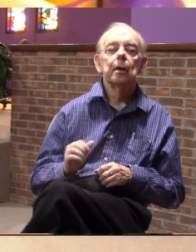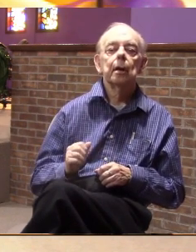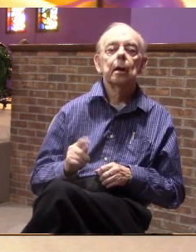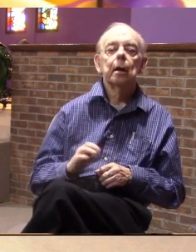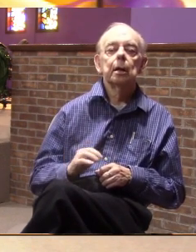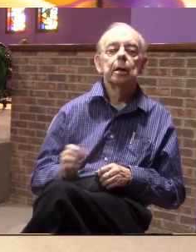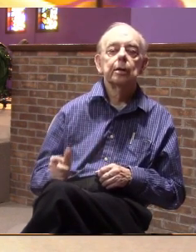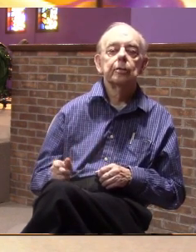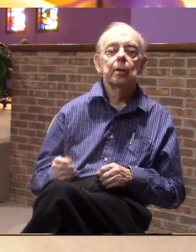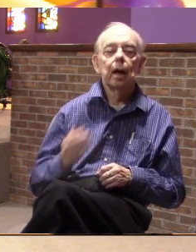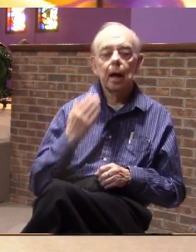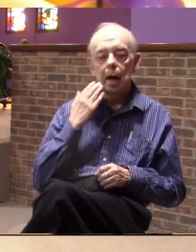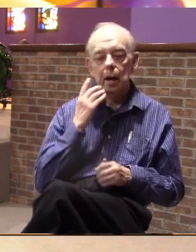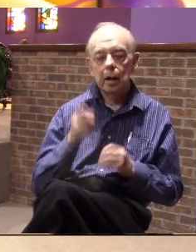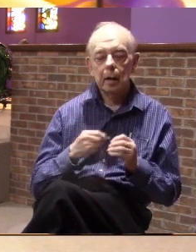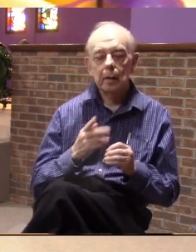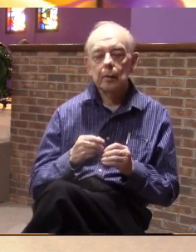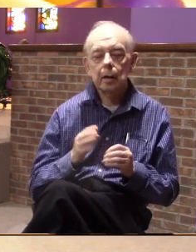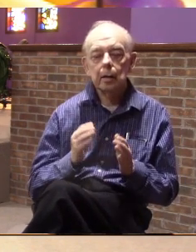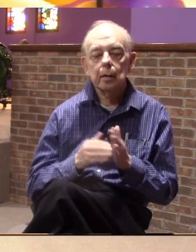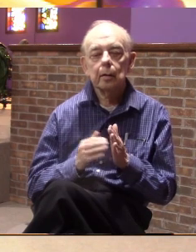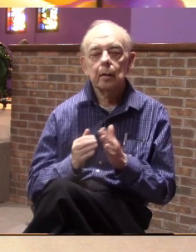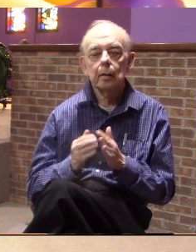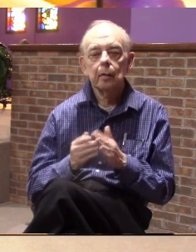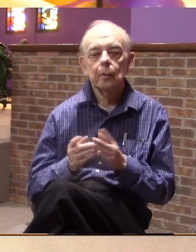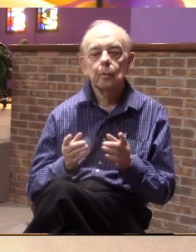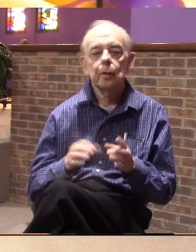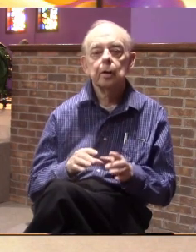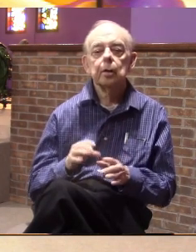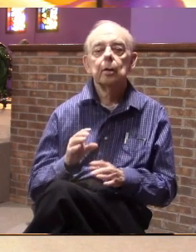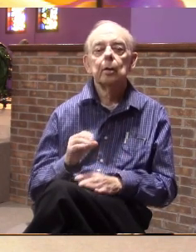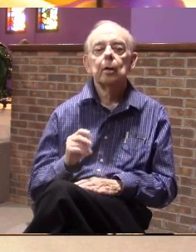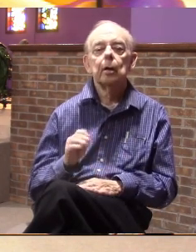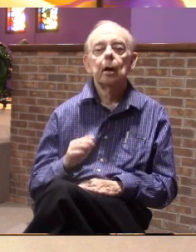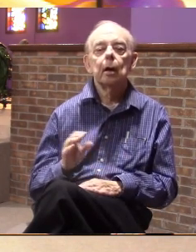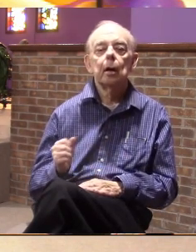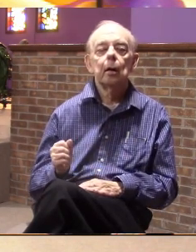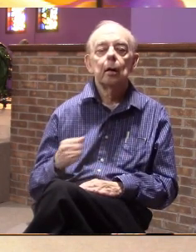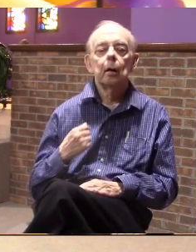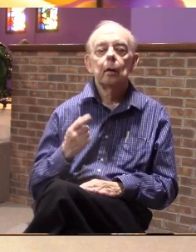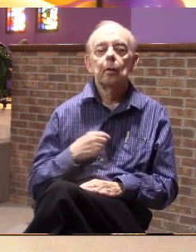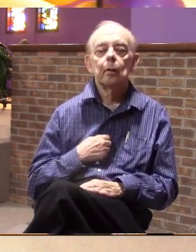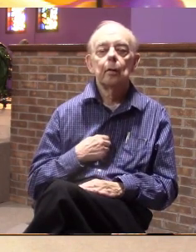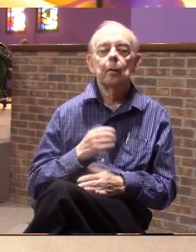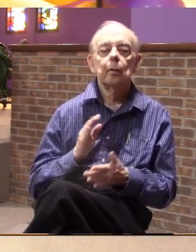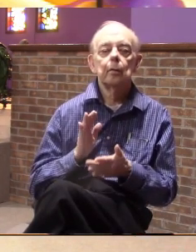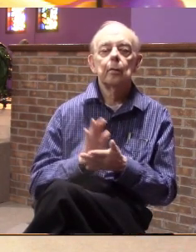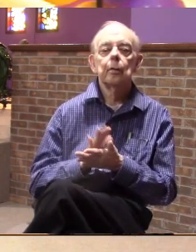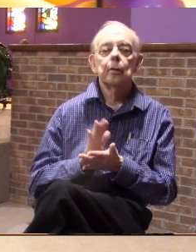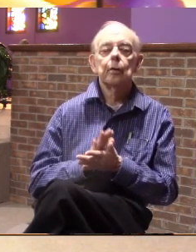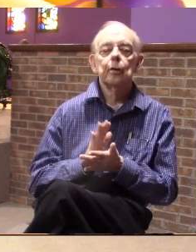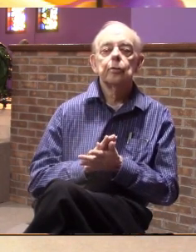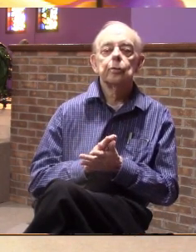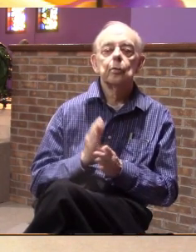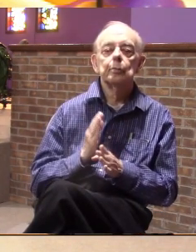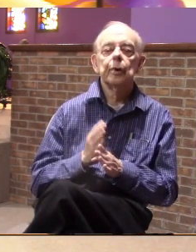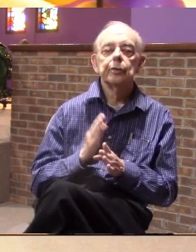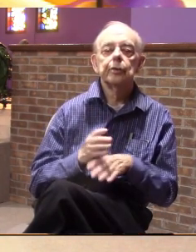Middletown when COVID came about we were on the school buses passing out breakfast